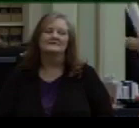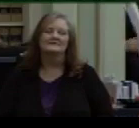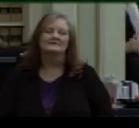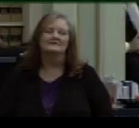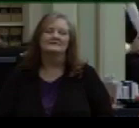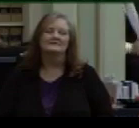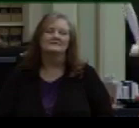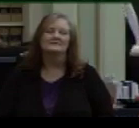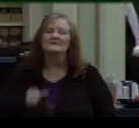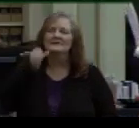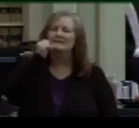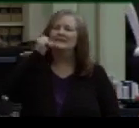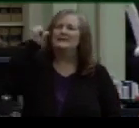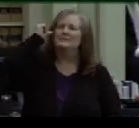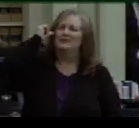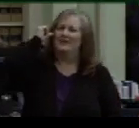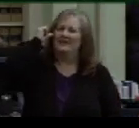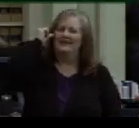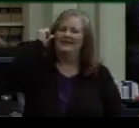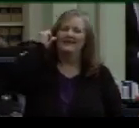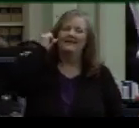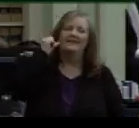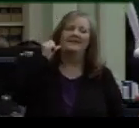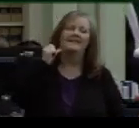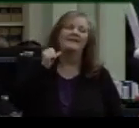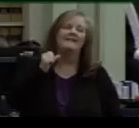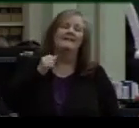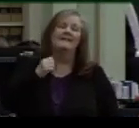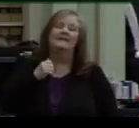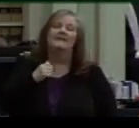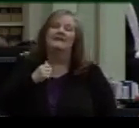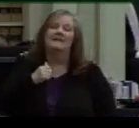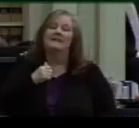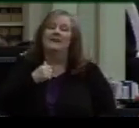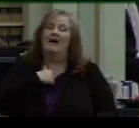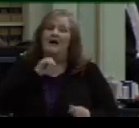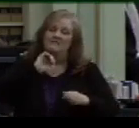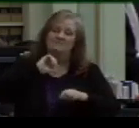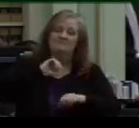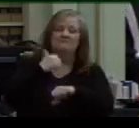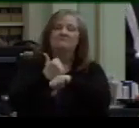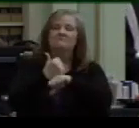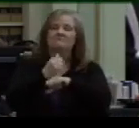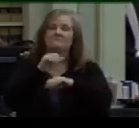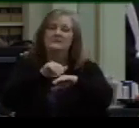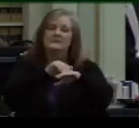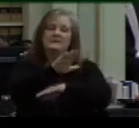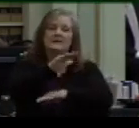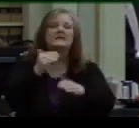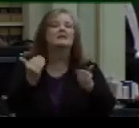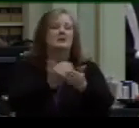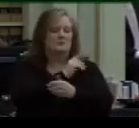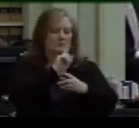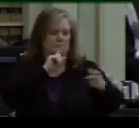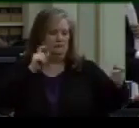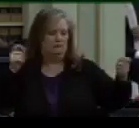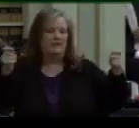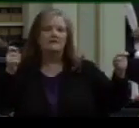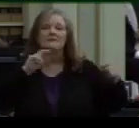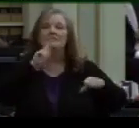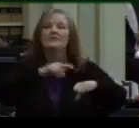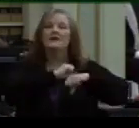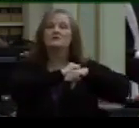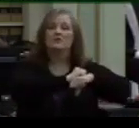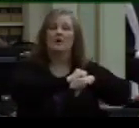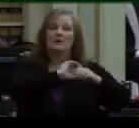You know, just yesterday, I sent a new directive to the National Guard, put them on a new mission,